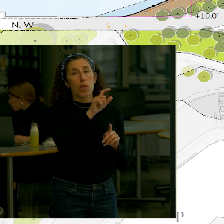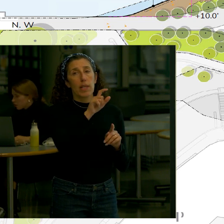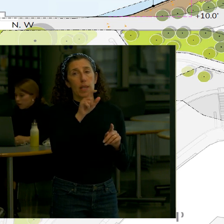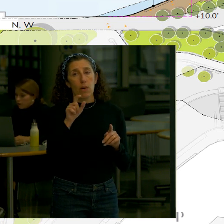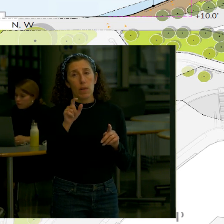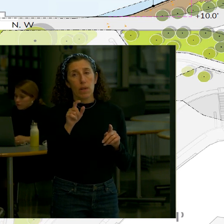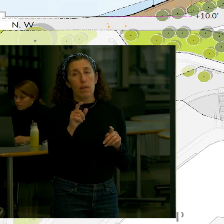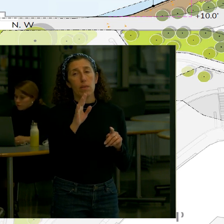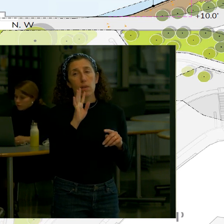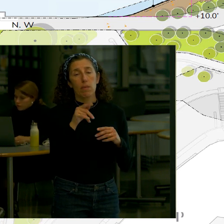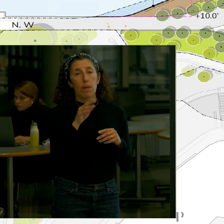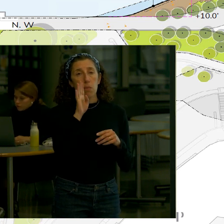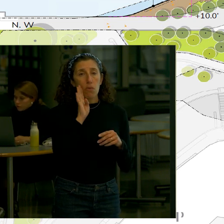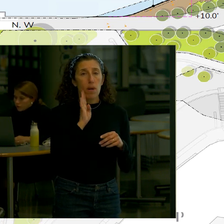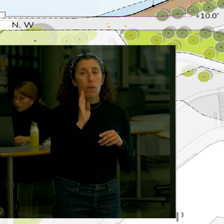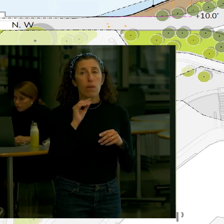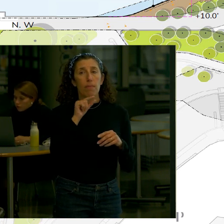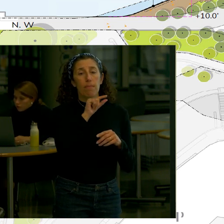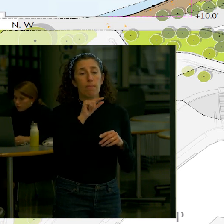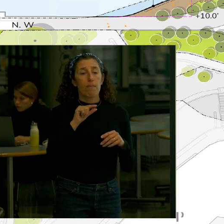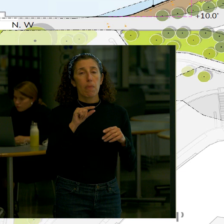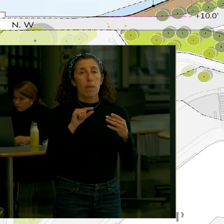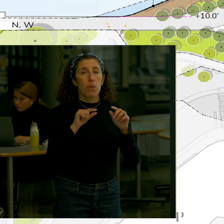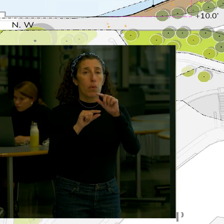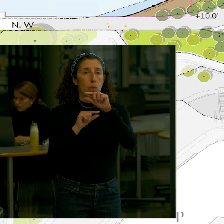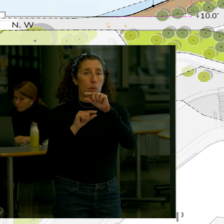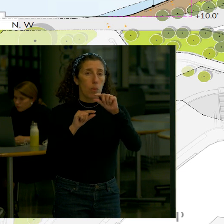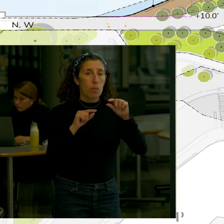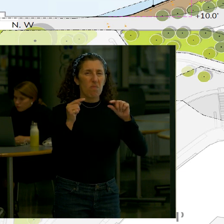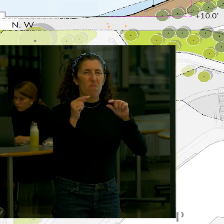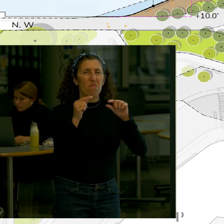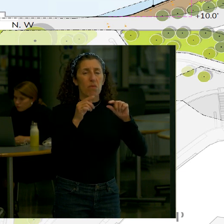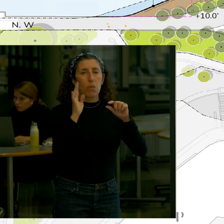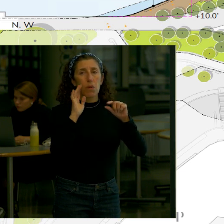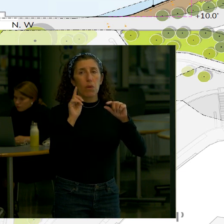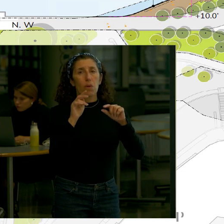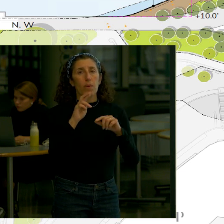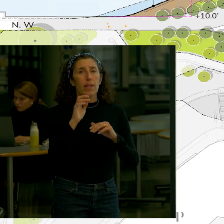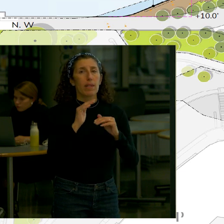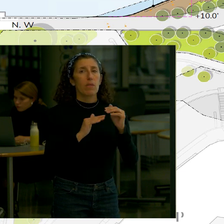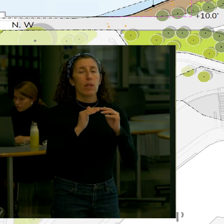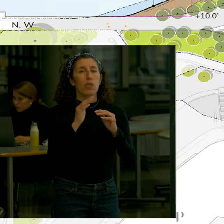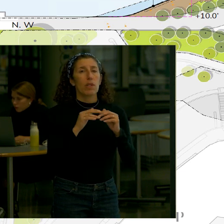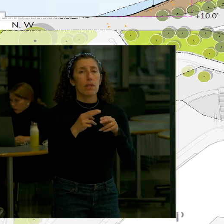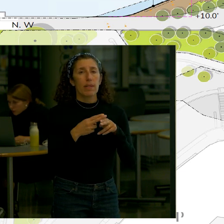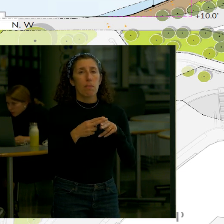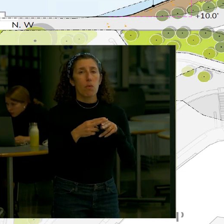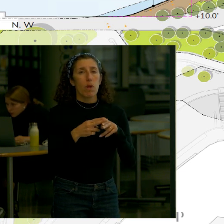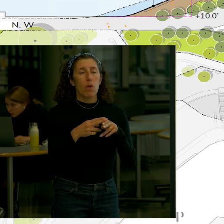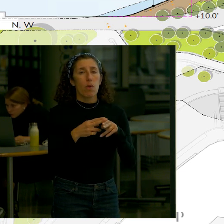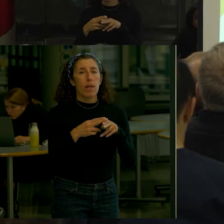we're delineating as the zone where construction activity will take place temporarily during the